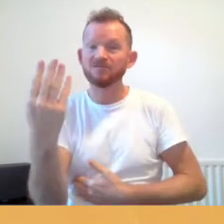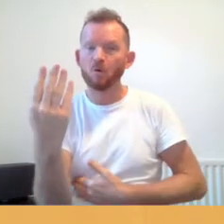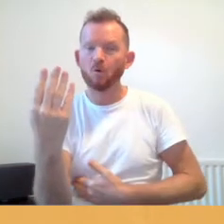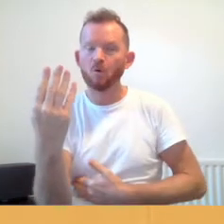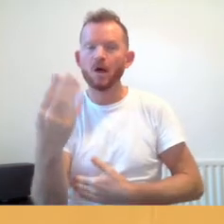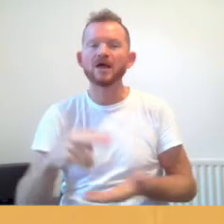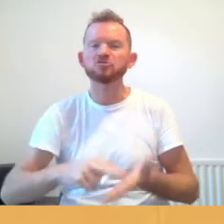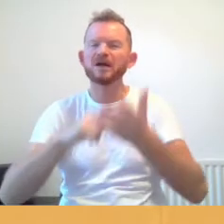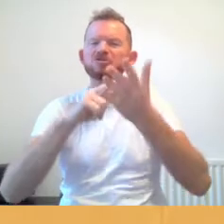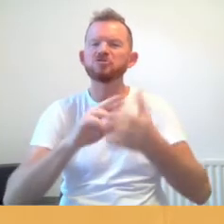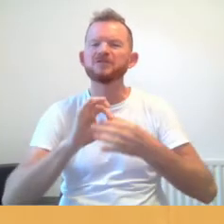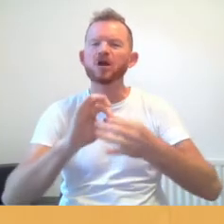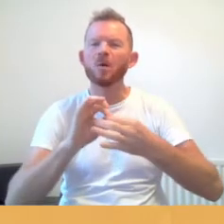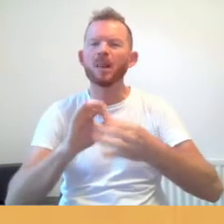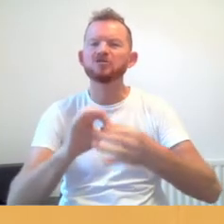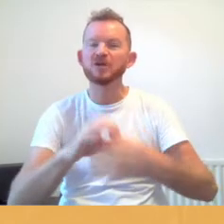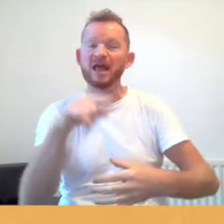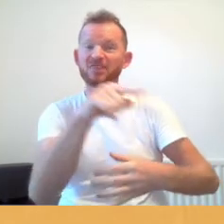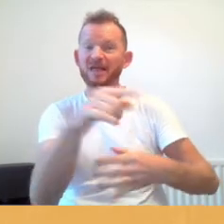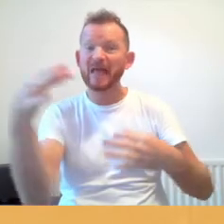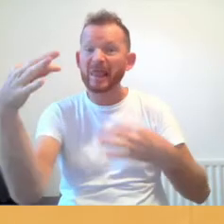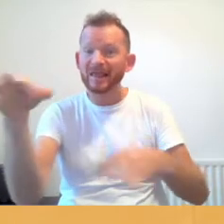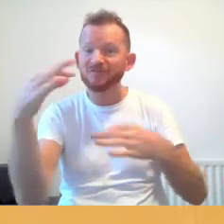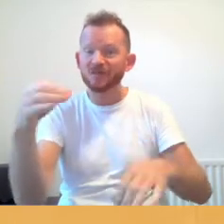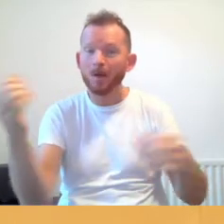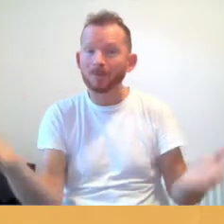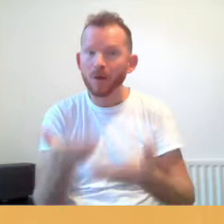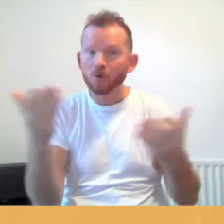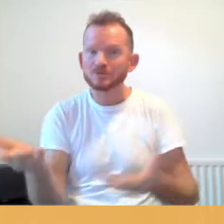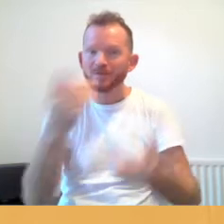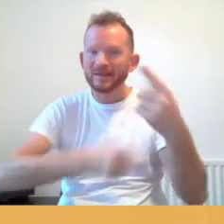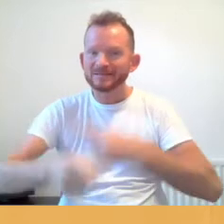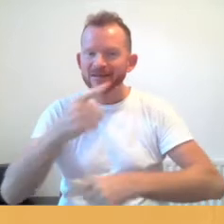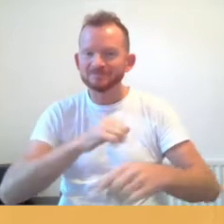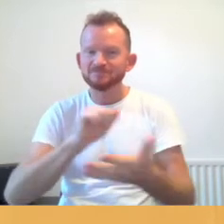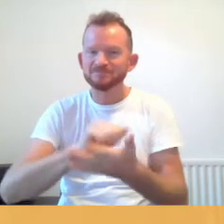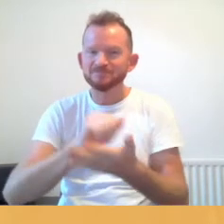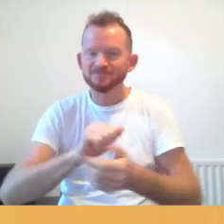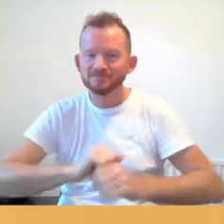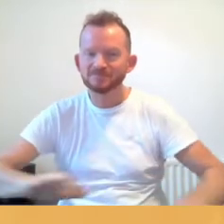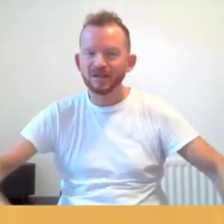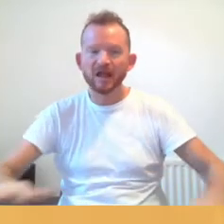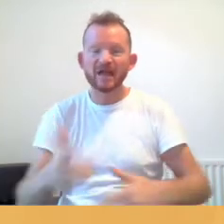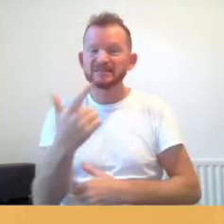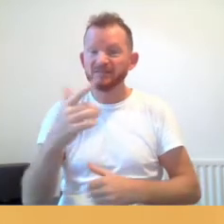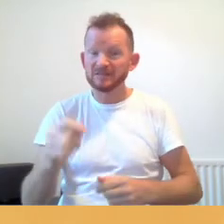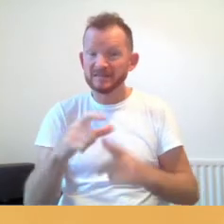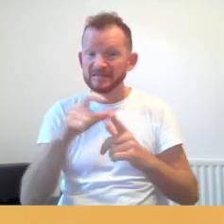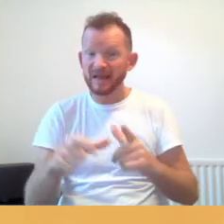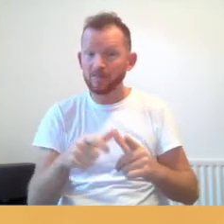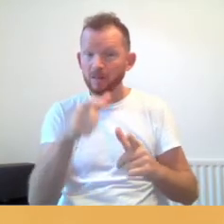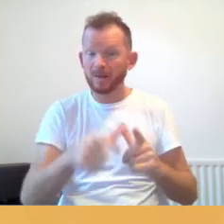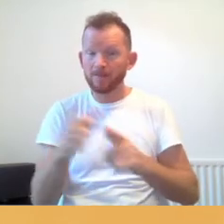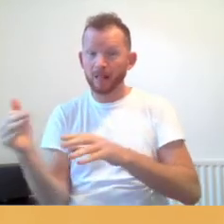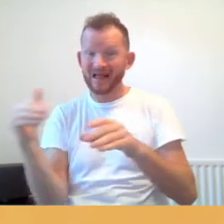This is the leaflet promoting that meeting. More than 70 disabled people attended this event.